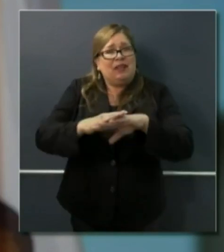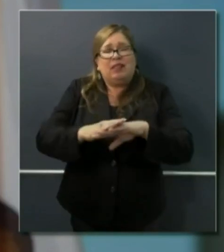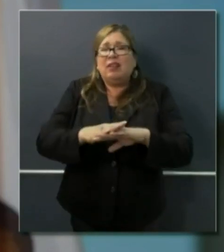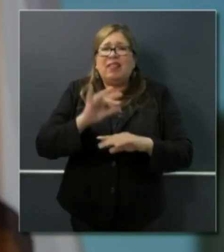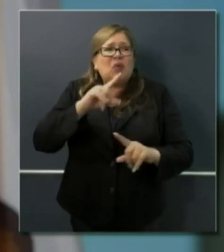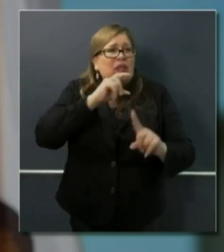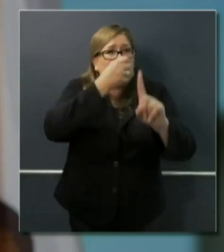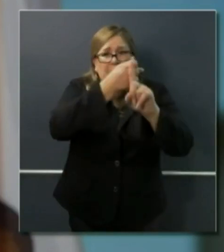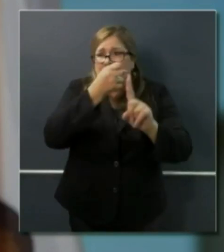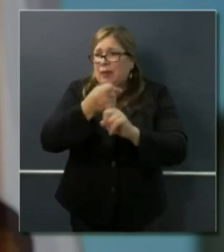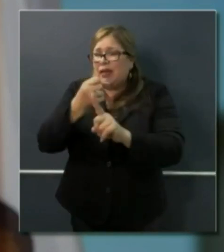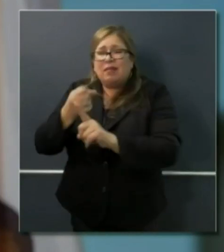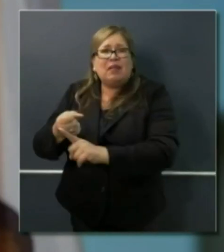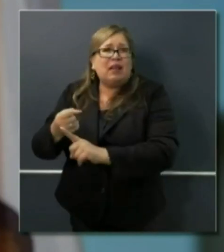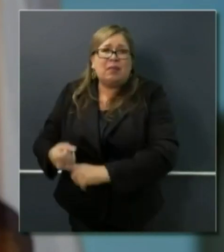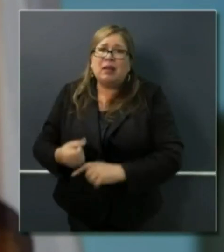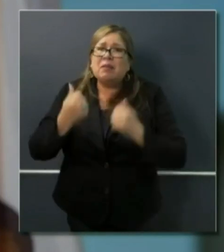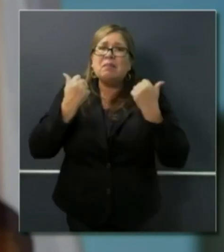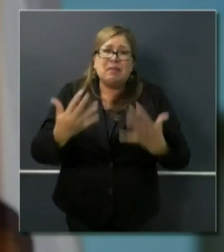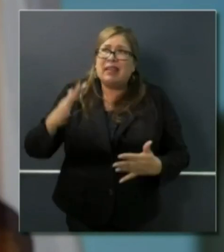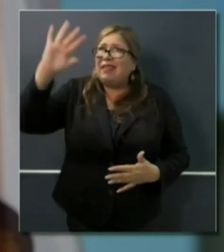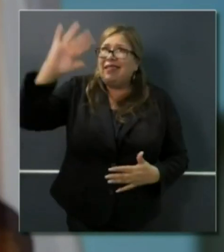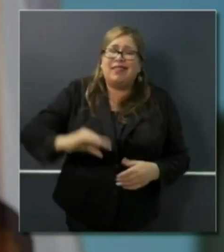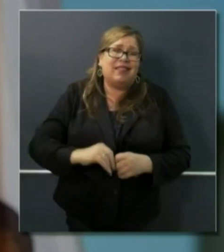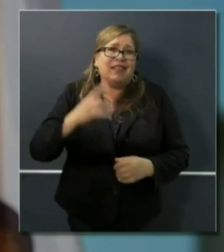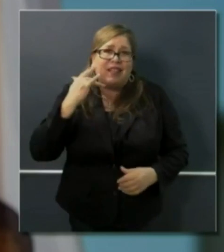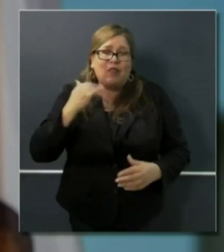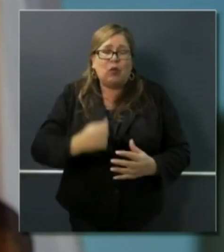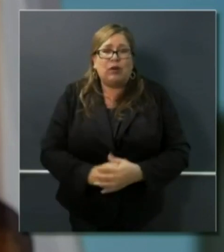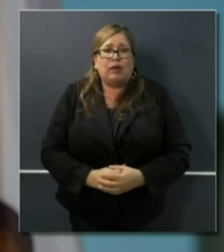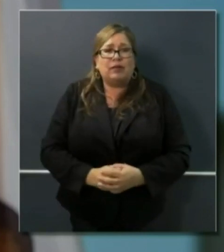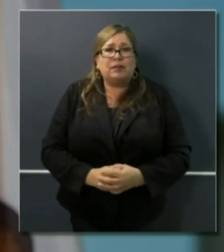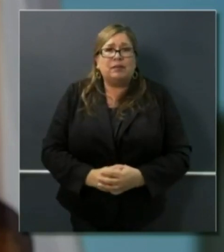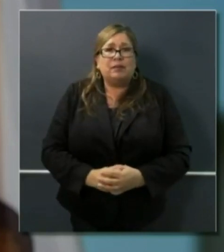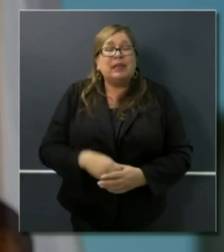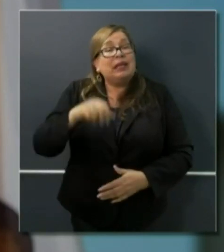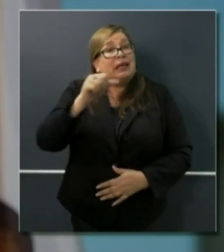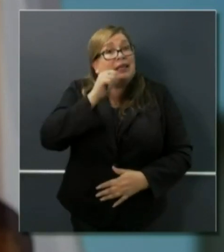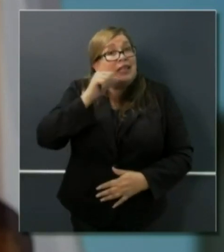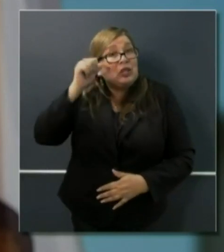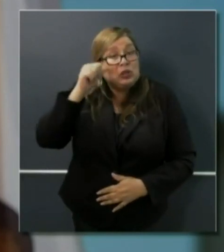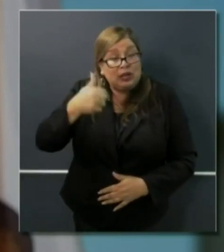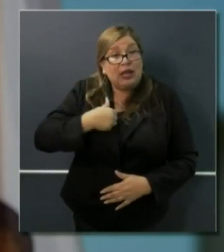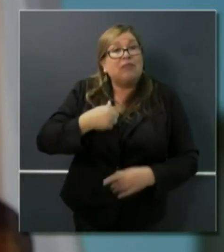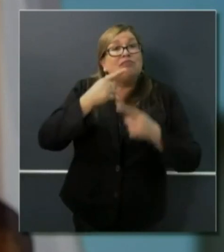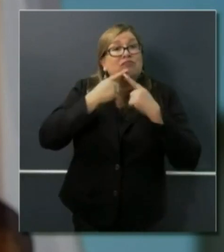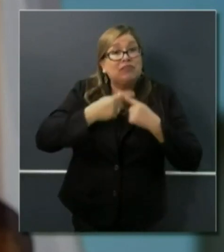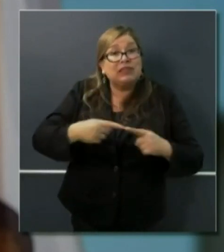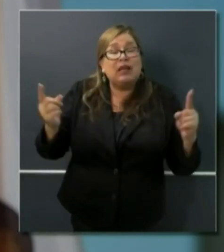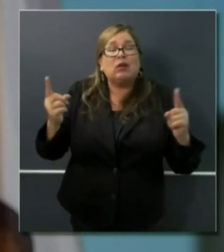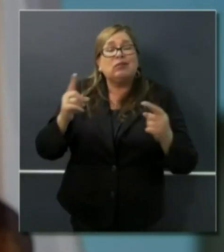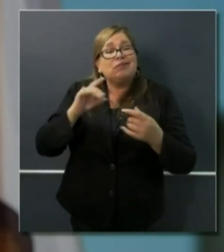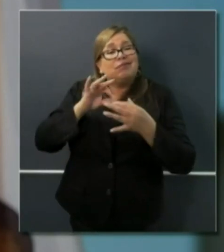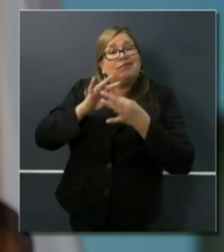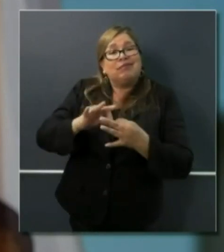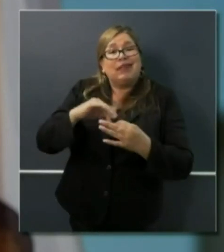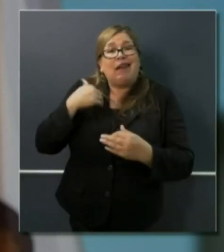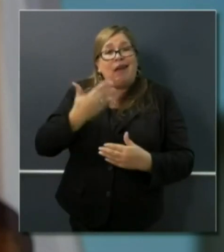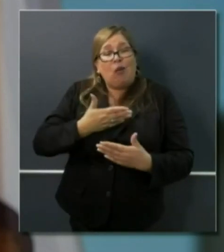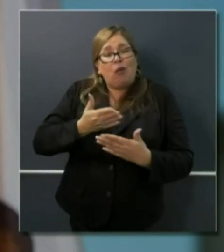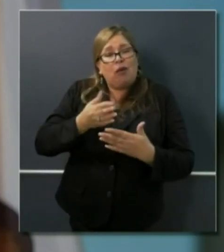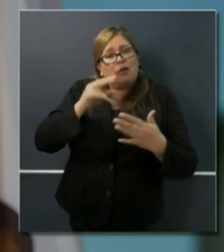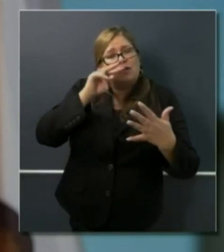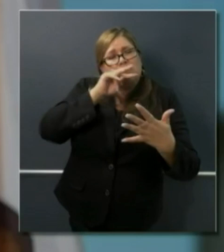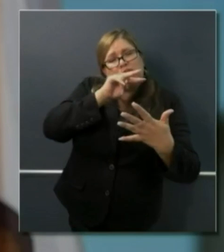And let me extend consideration as well. The announcement we made yesterday around our phased